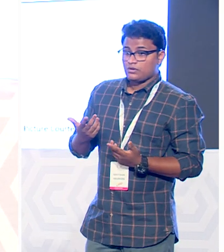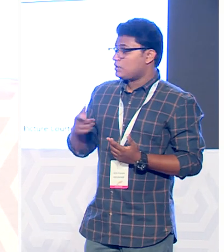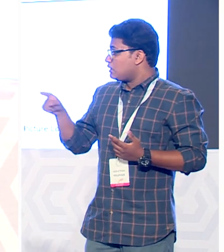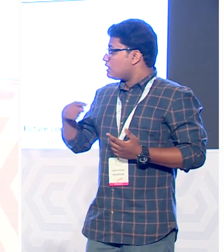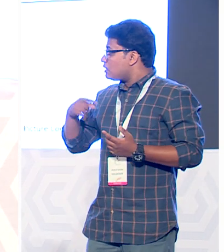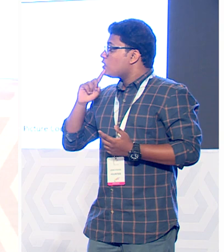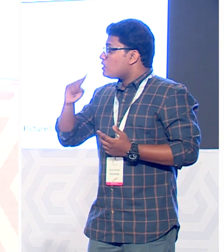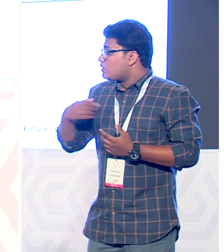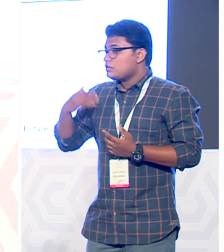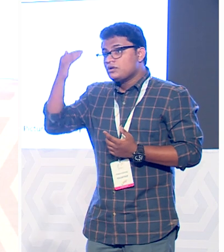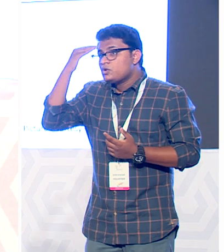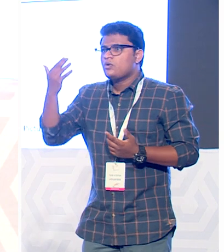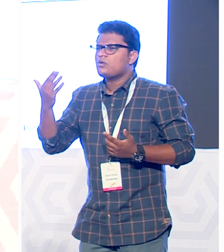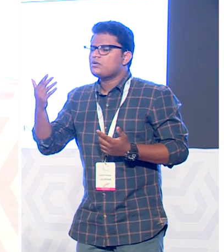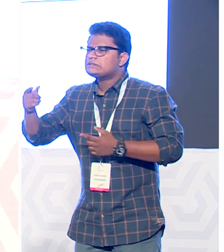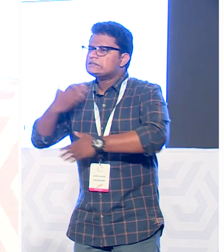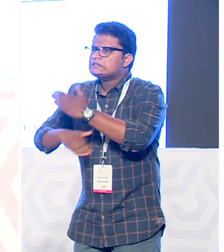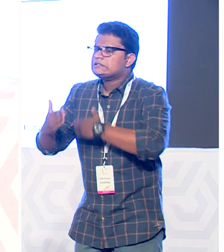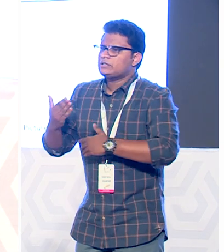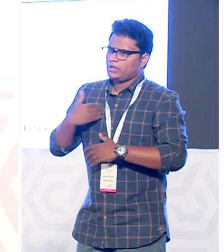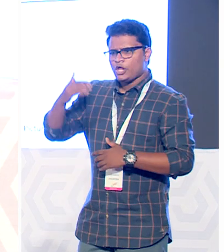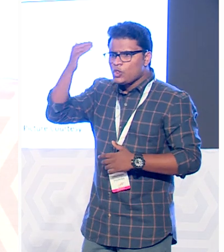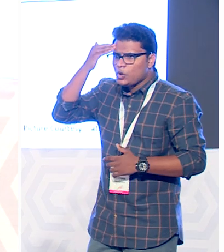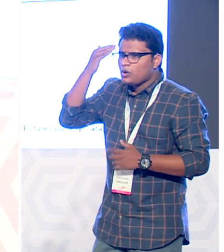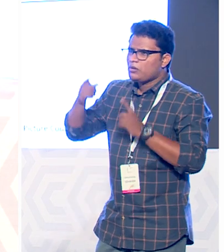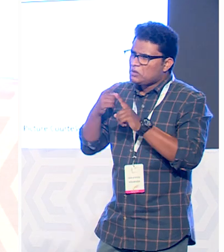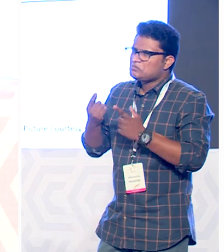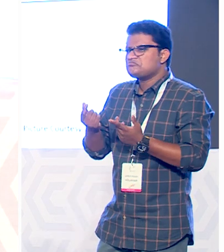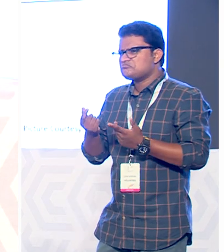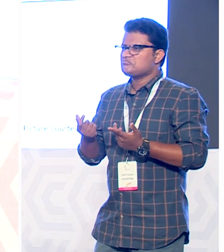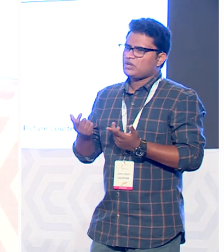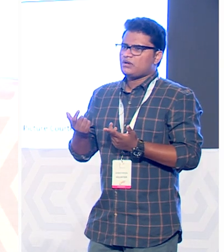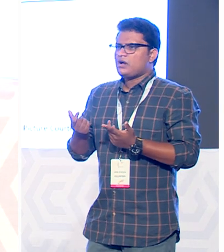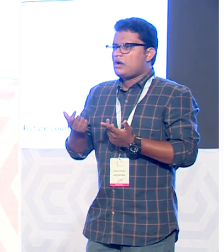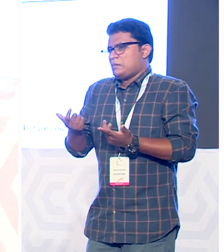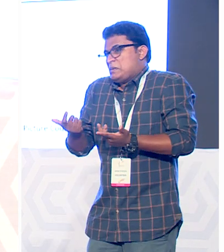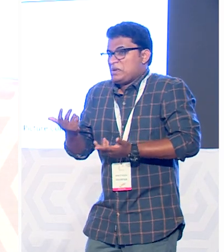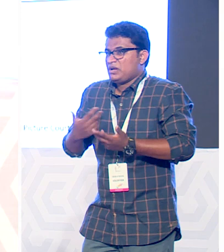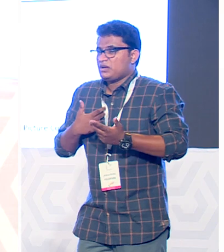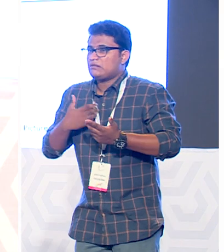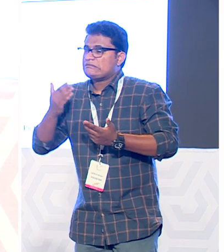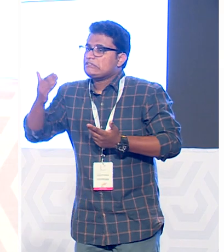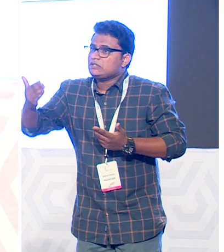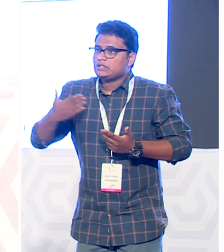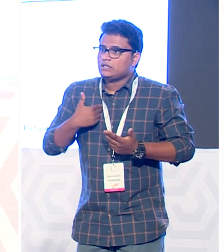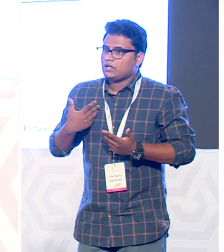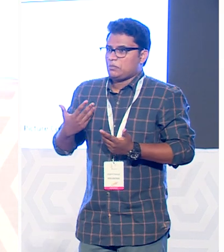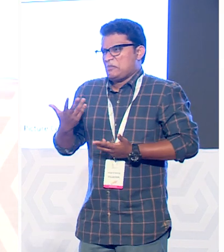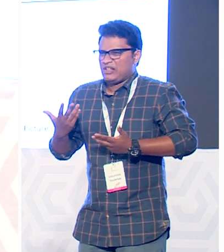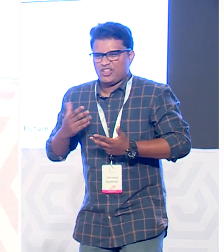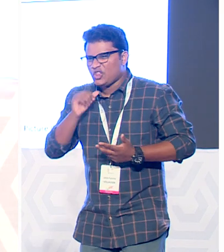I knew what it was I had hidden it for some time thinking that it might it must not be that serious